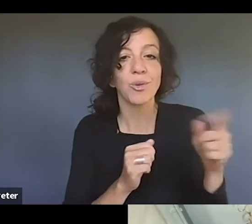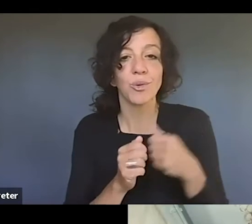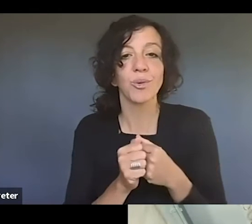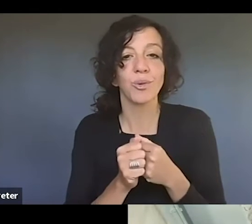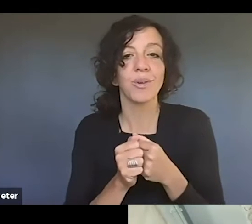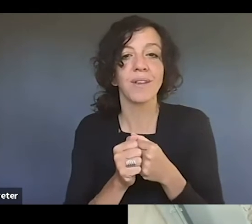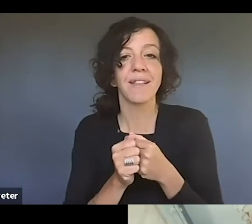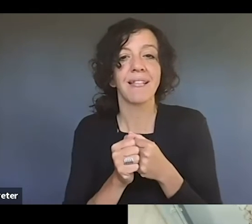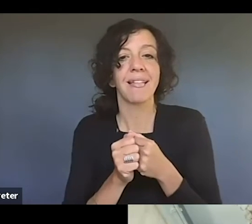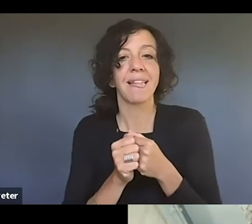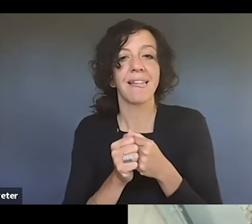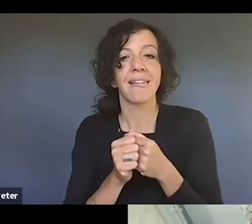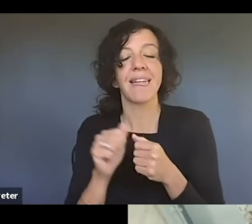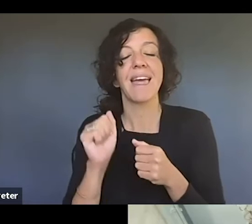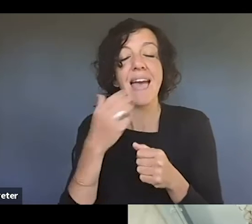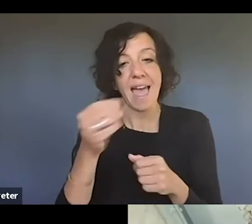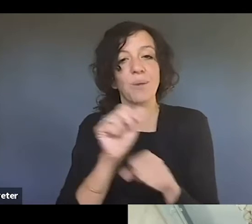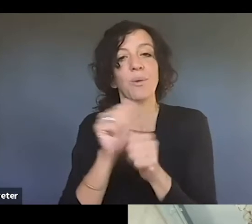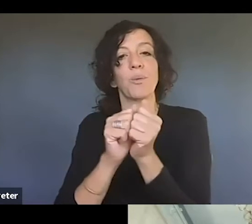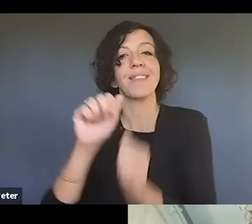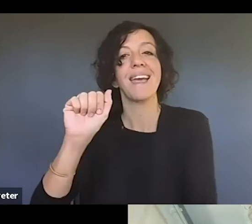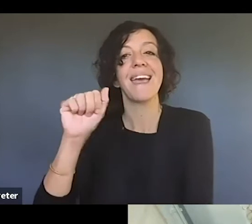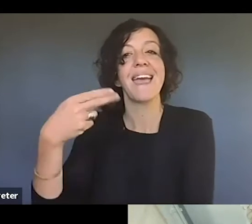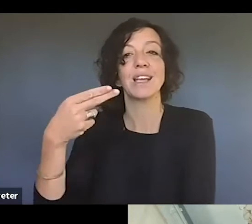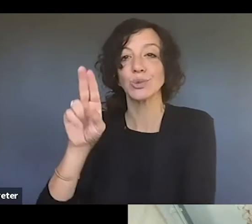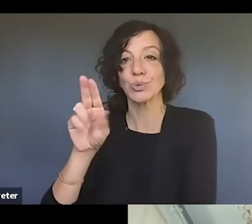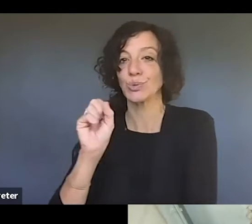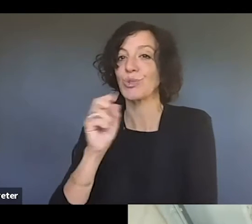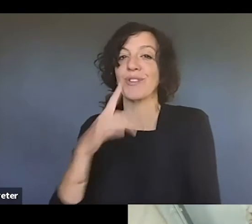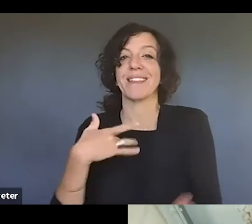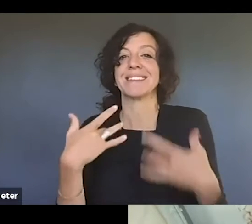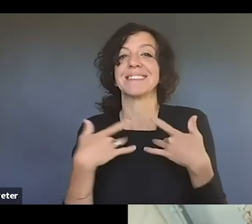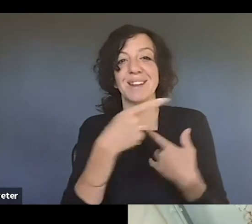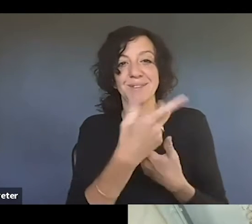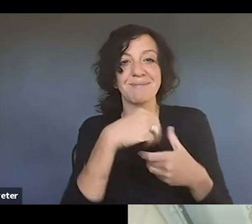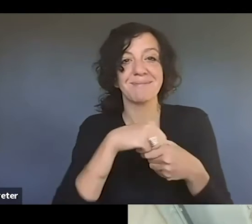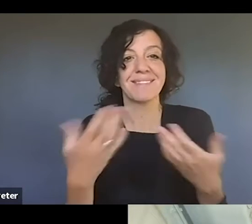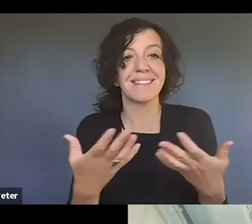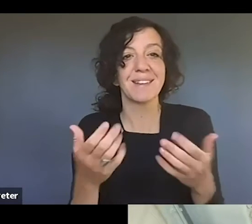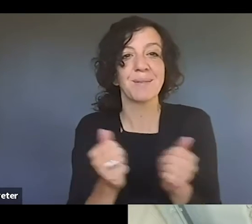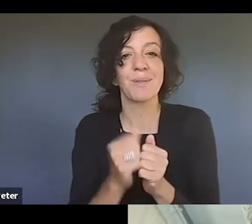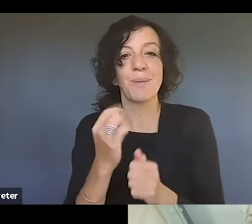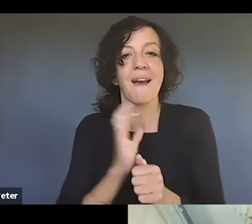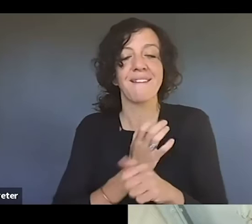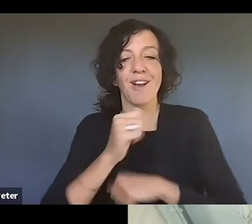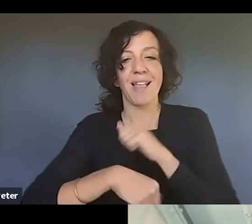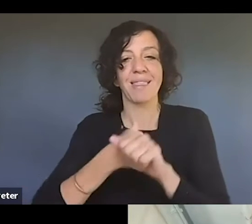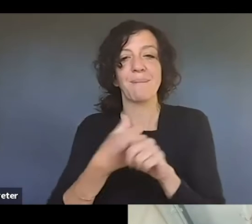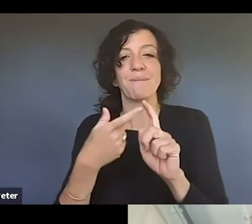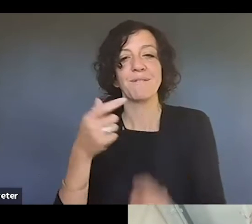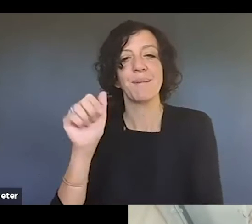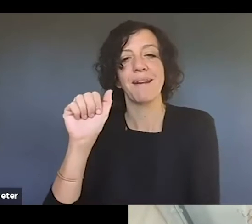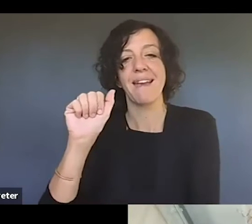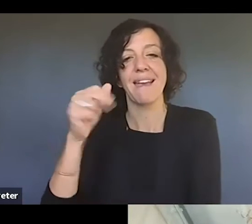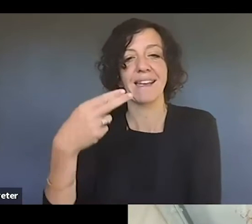AHU. So it's always exciting to be on a panel with one of our alums. And